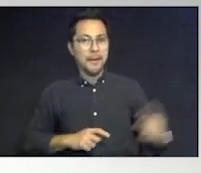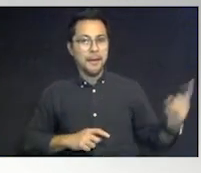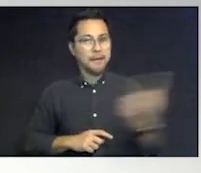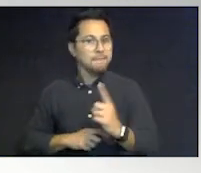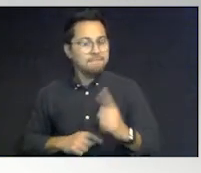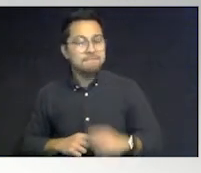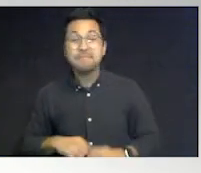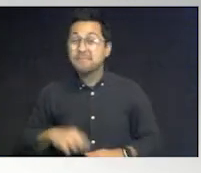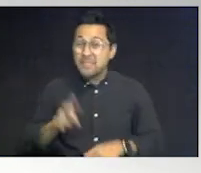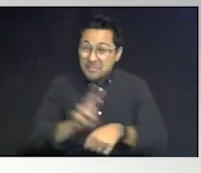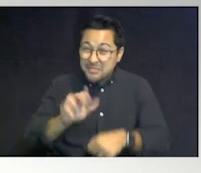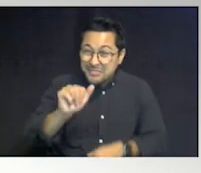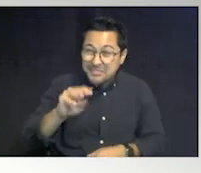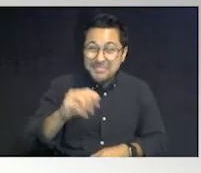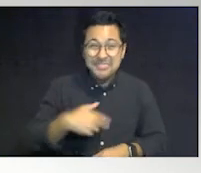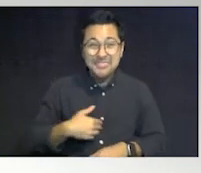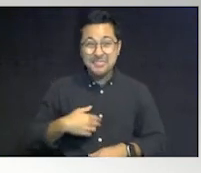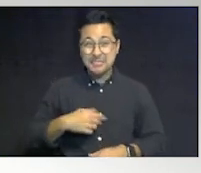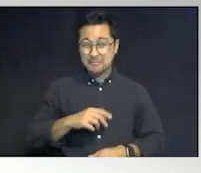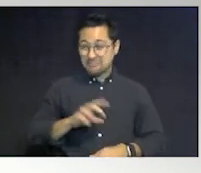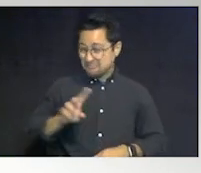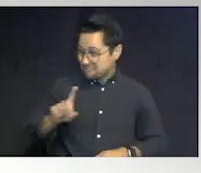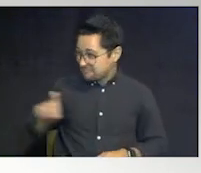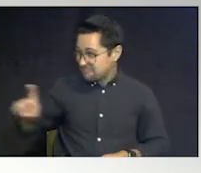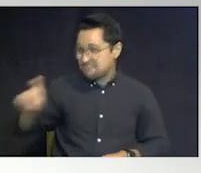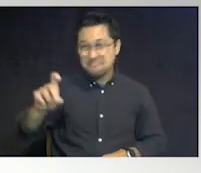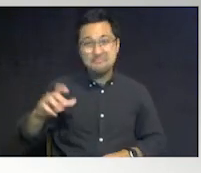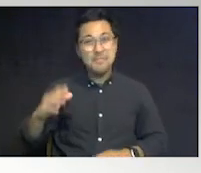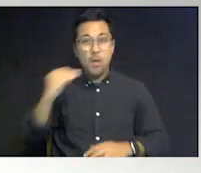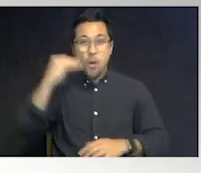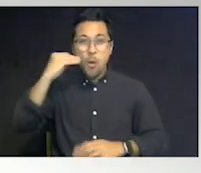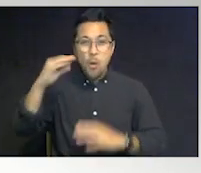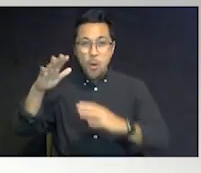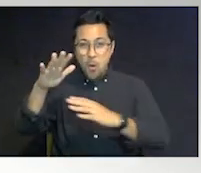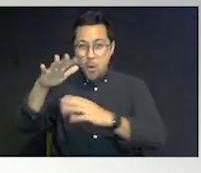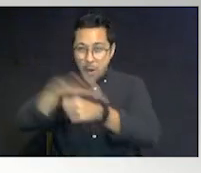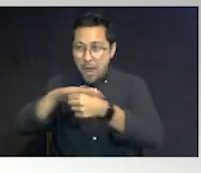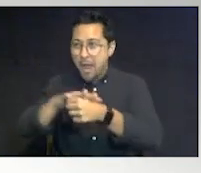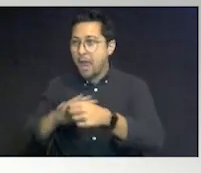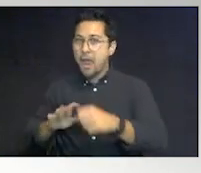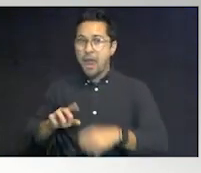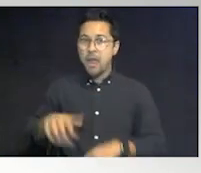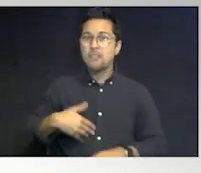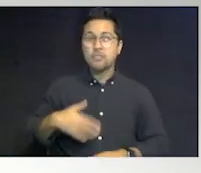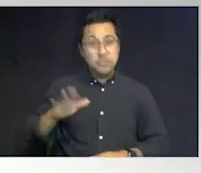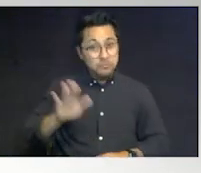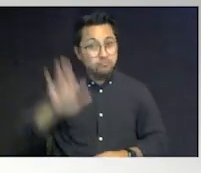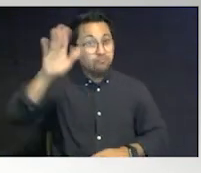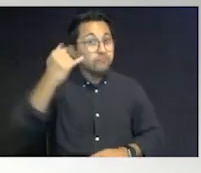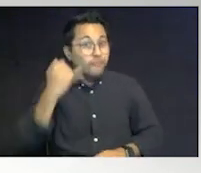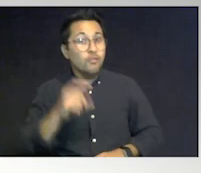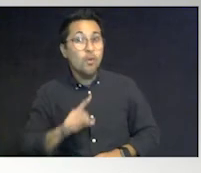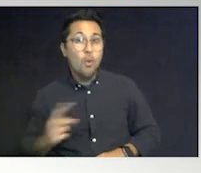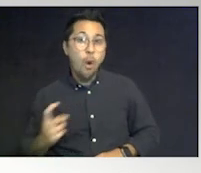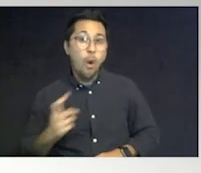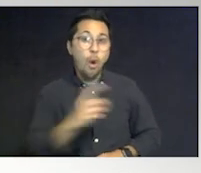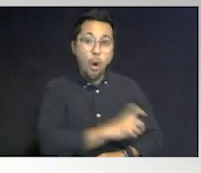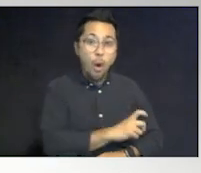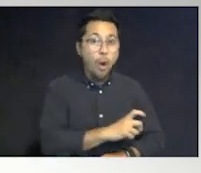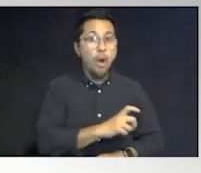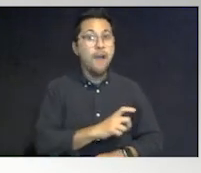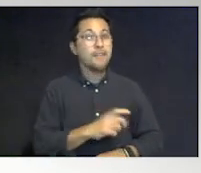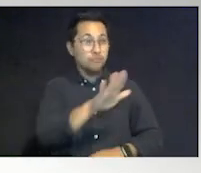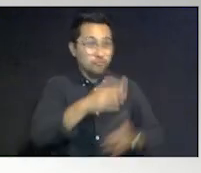Two o'clock in the morning, walking across the residential street in a diagonal line. Raise your hand if you've ever walked across the street in your